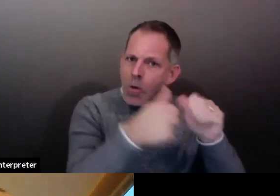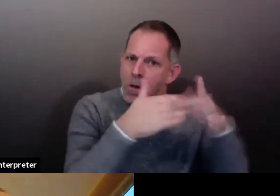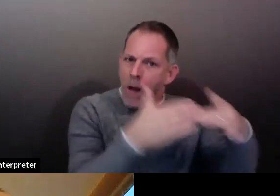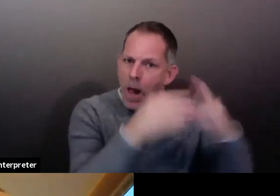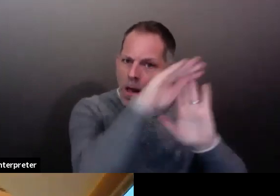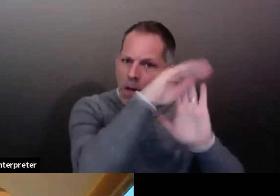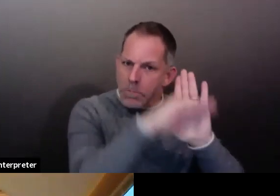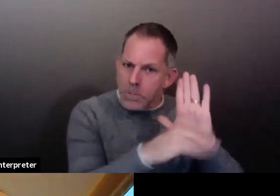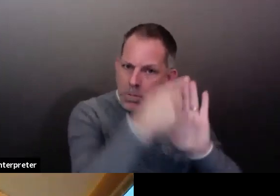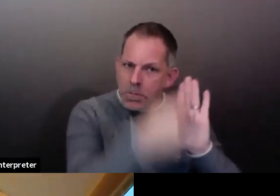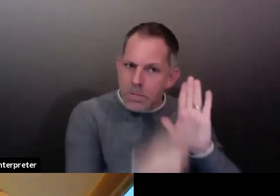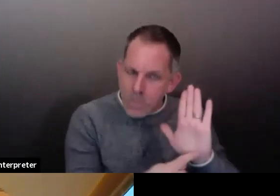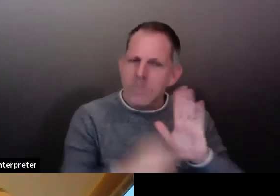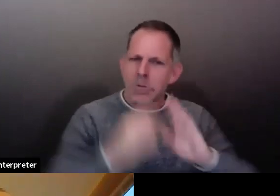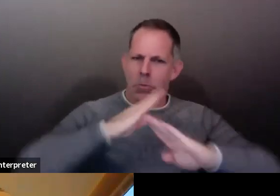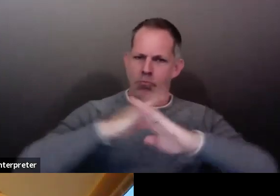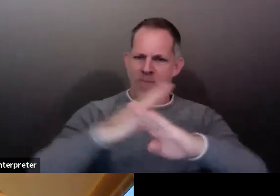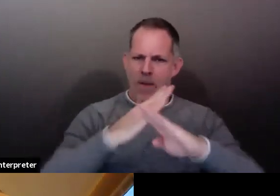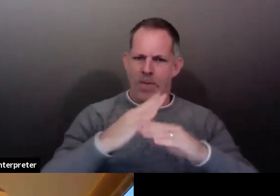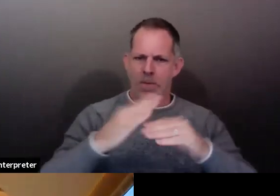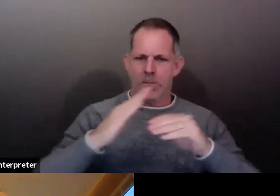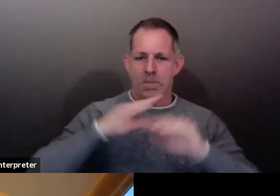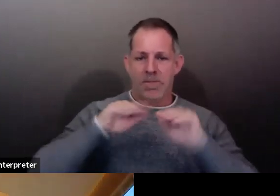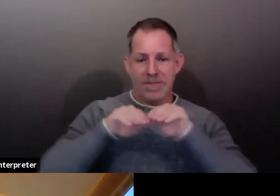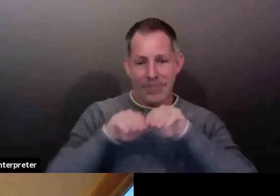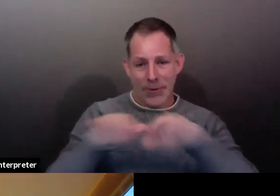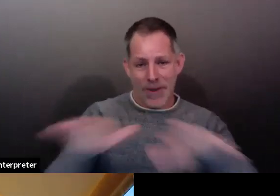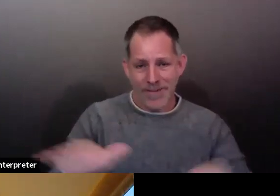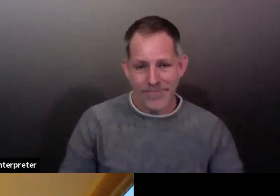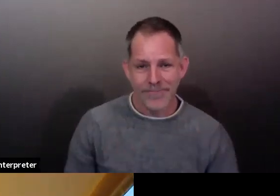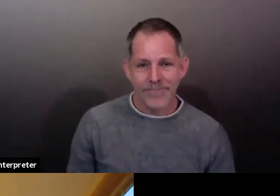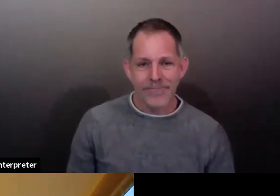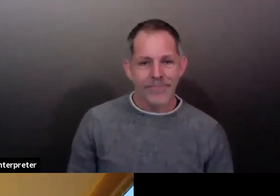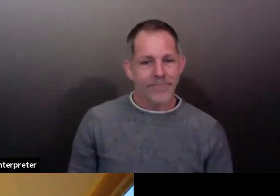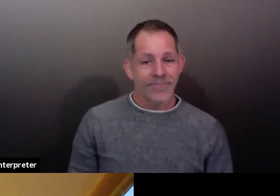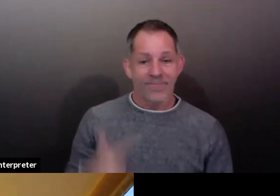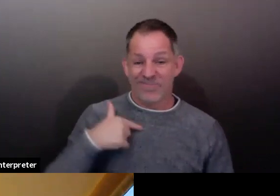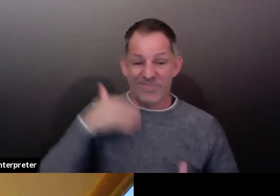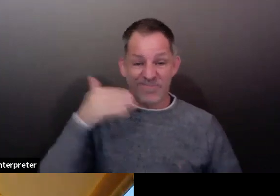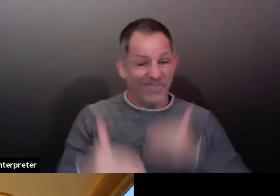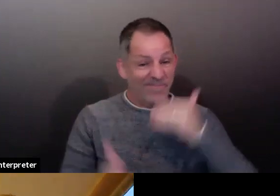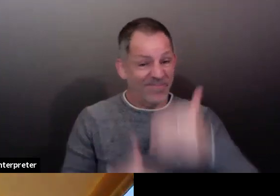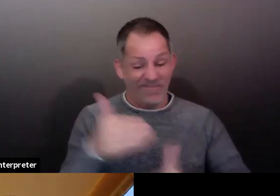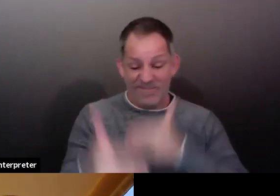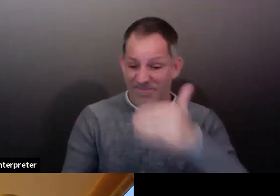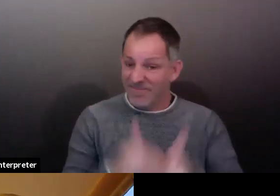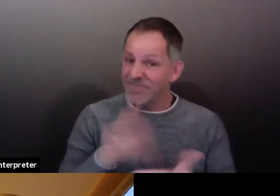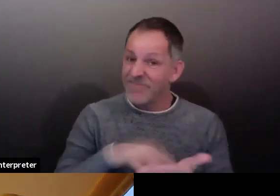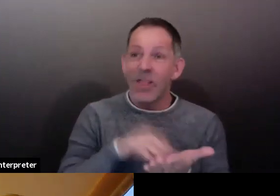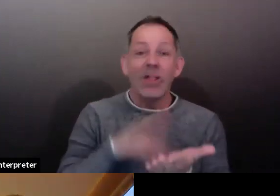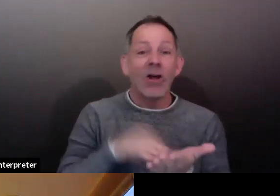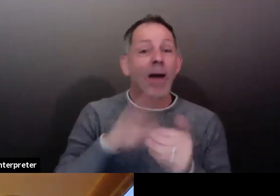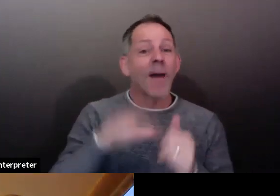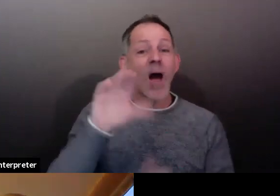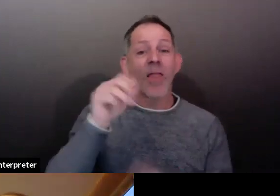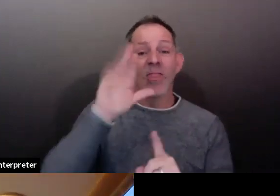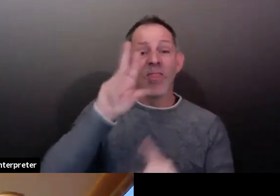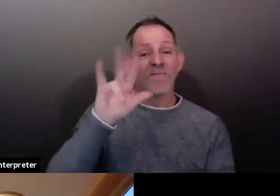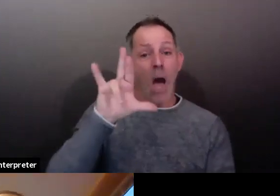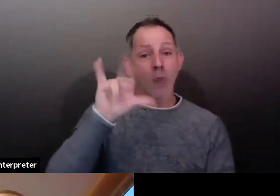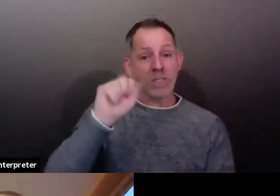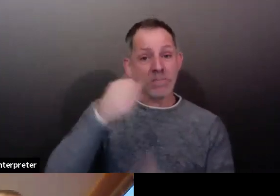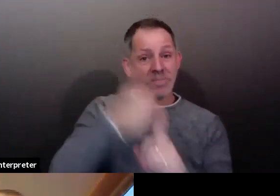learning more and more that airborne transmission over short, predominantly over short distances, but also sometimes over longer